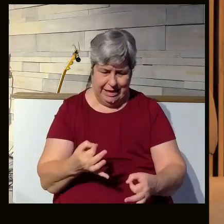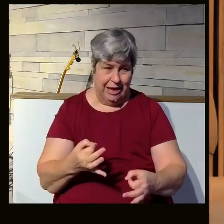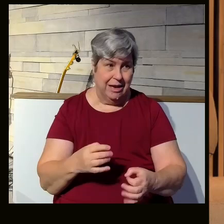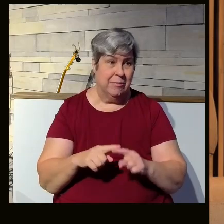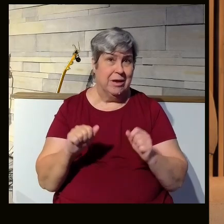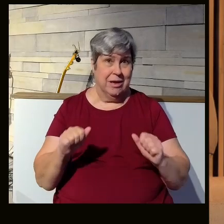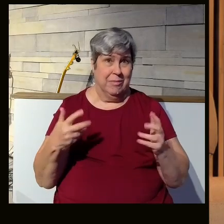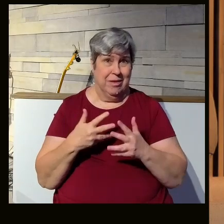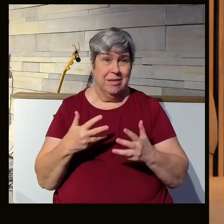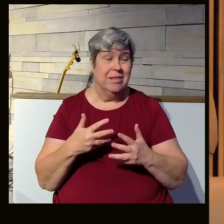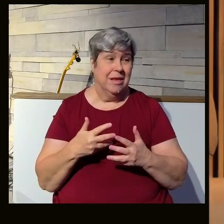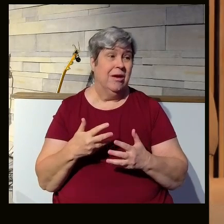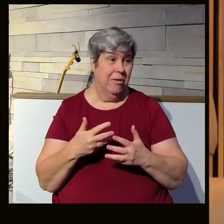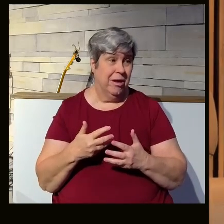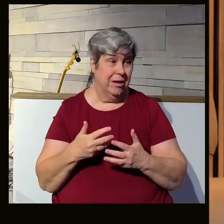be kind of fearful.